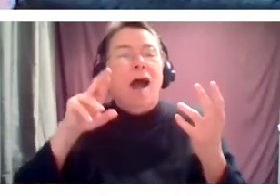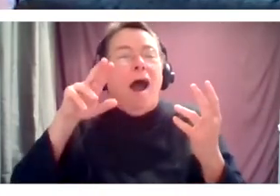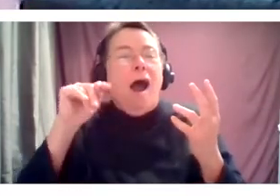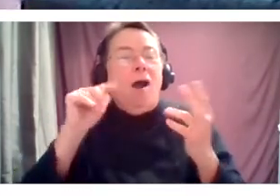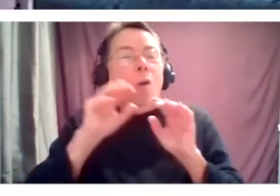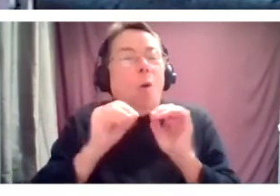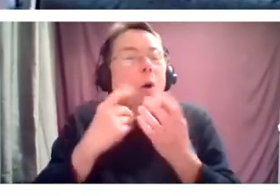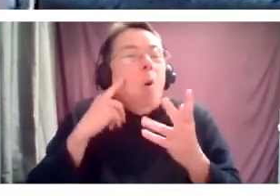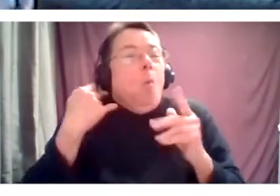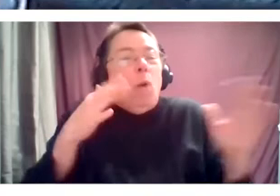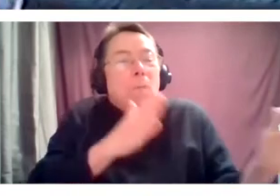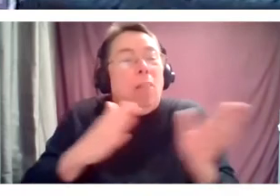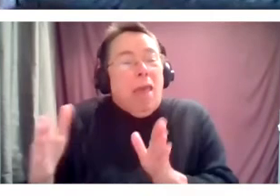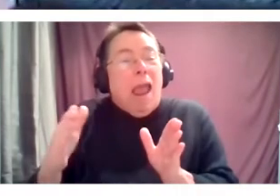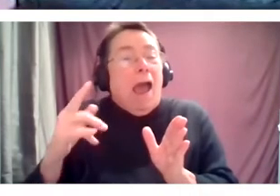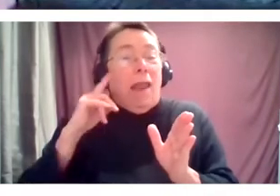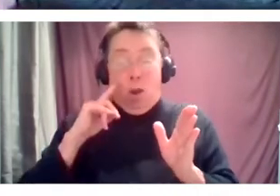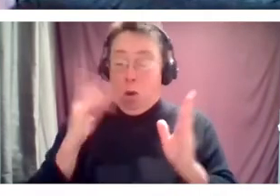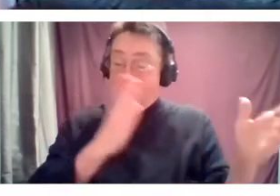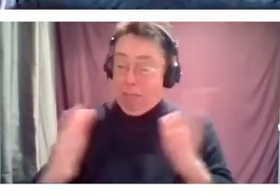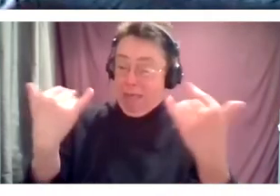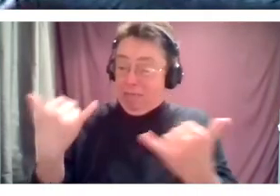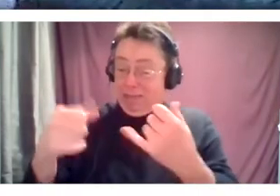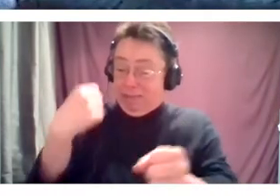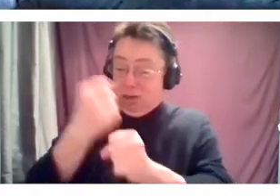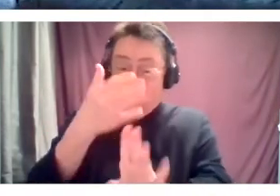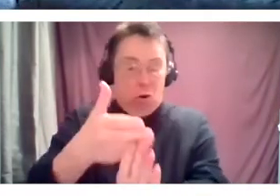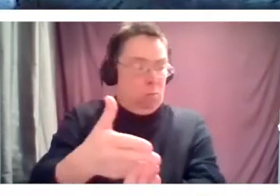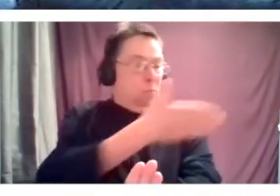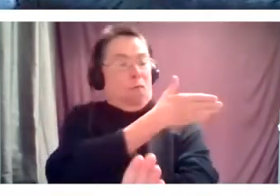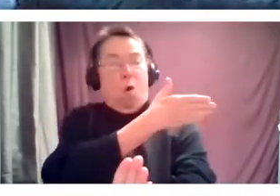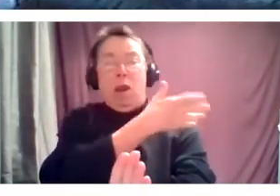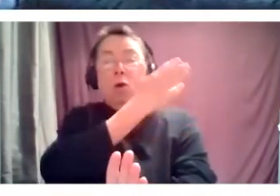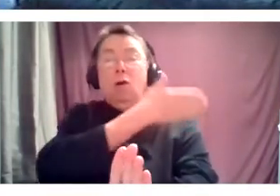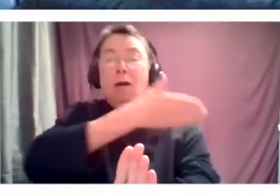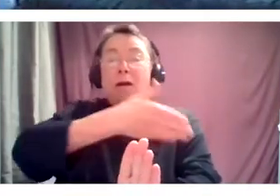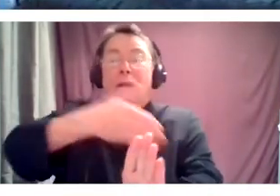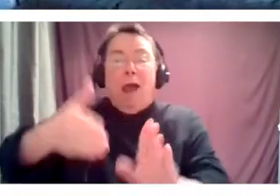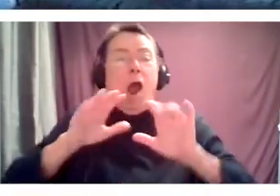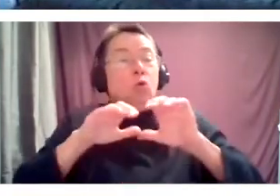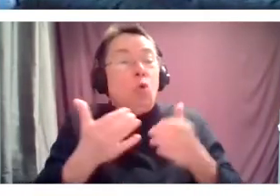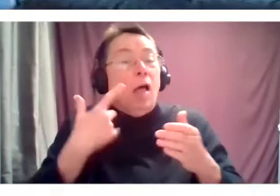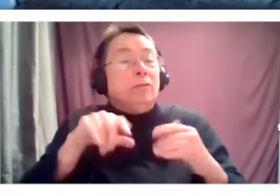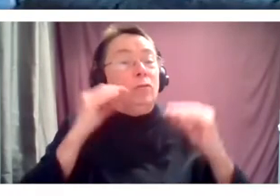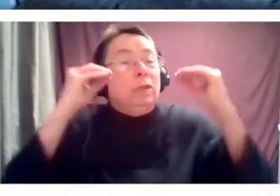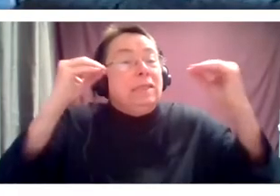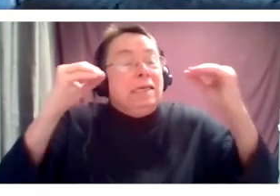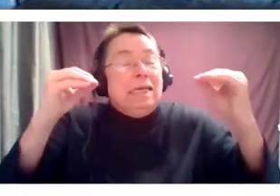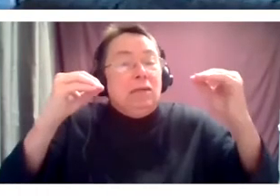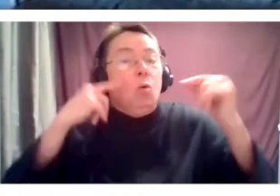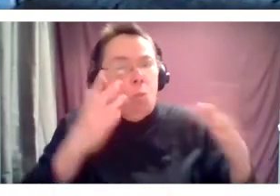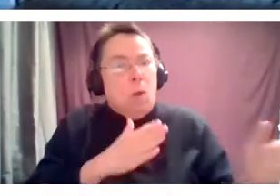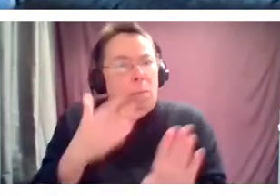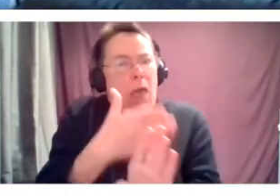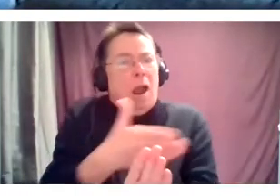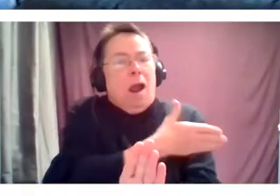way in advance, we plan course offerings way in advance, and being able to see the blessing in the fact